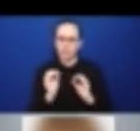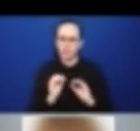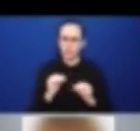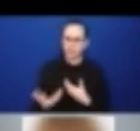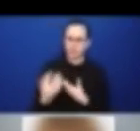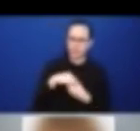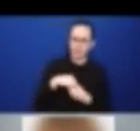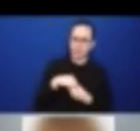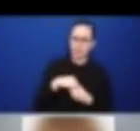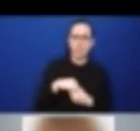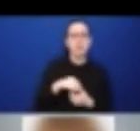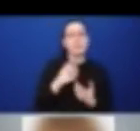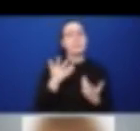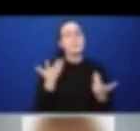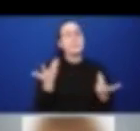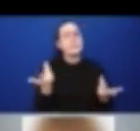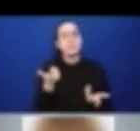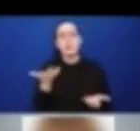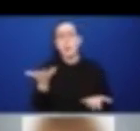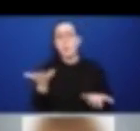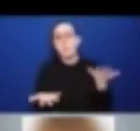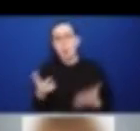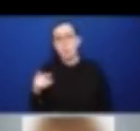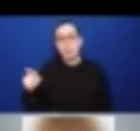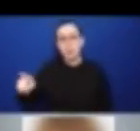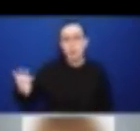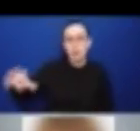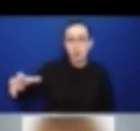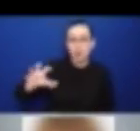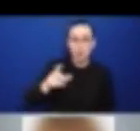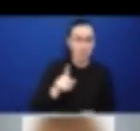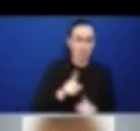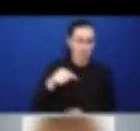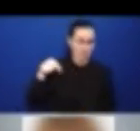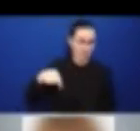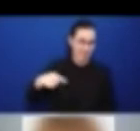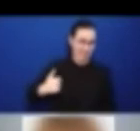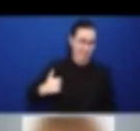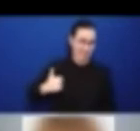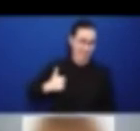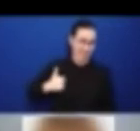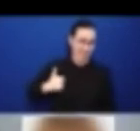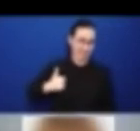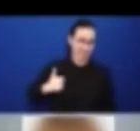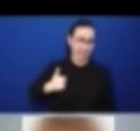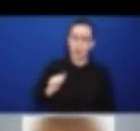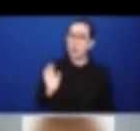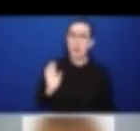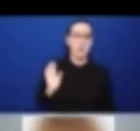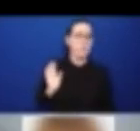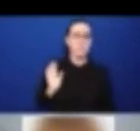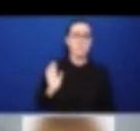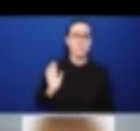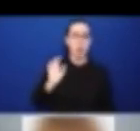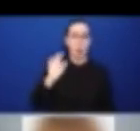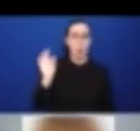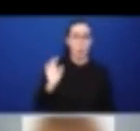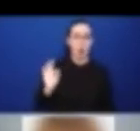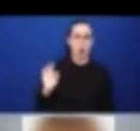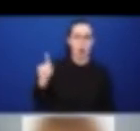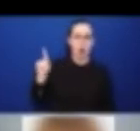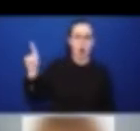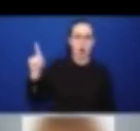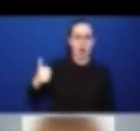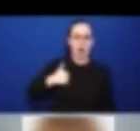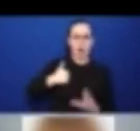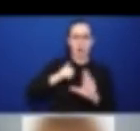example, like Canada, and we know this about Canada, is that it's a federal system where the provinces have responsibility for